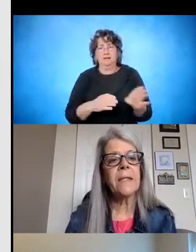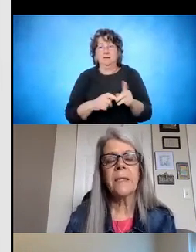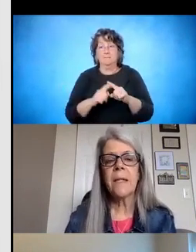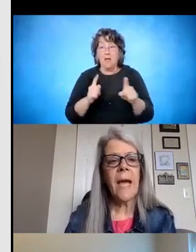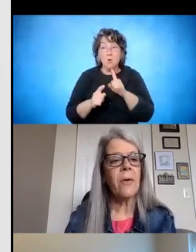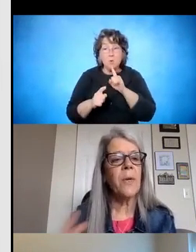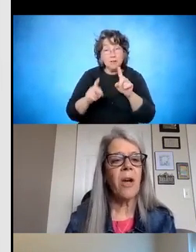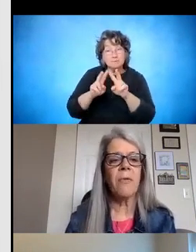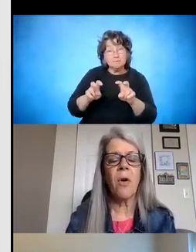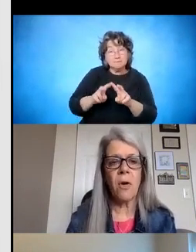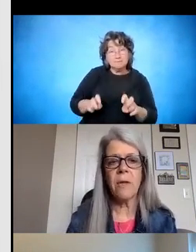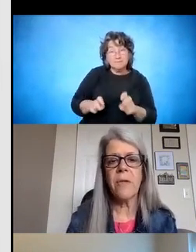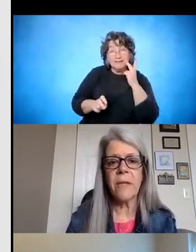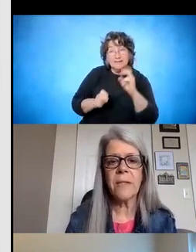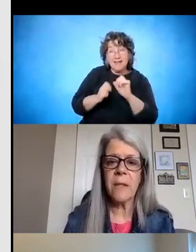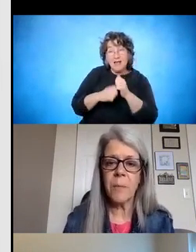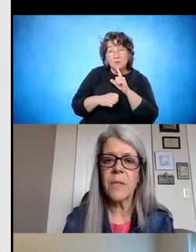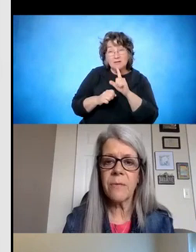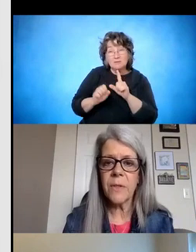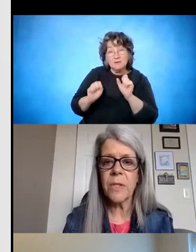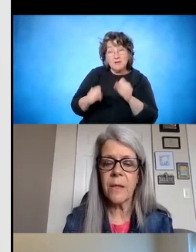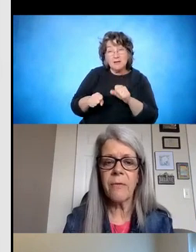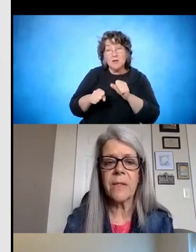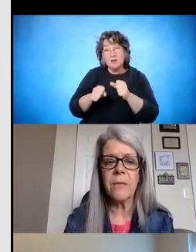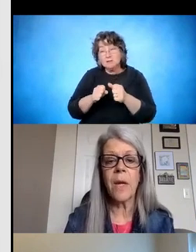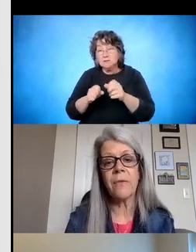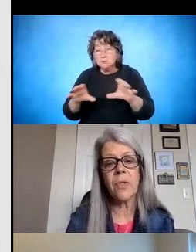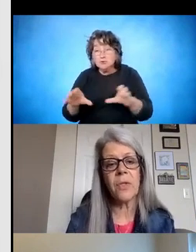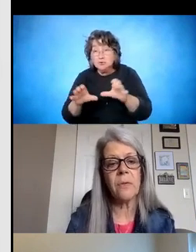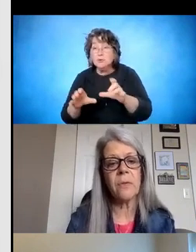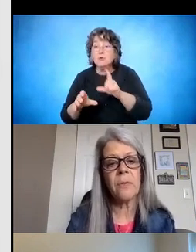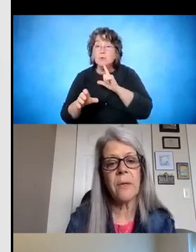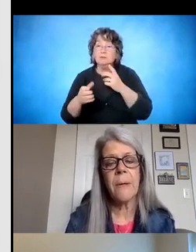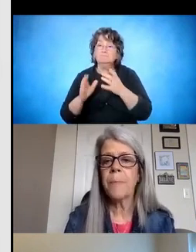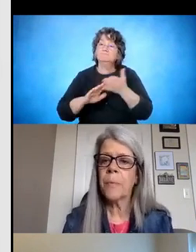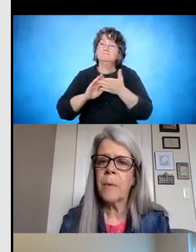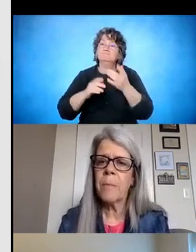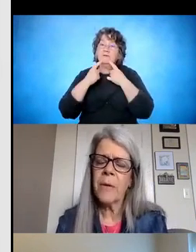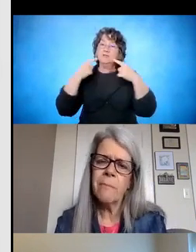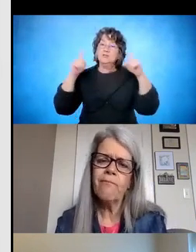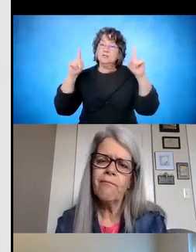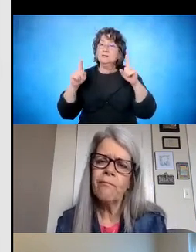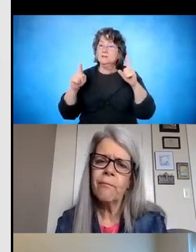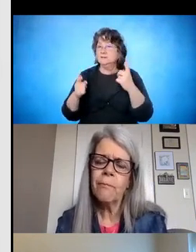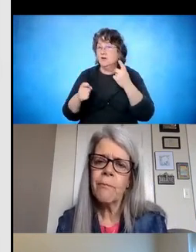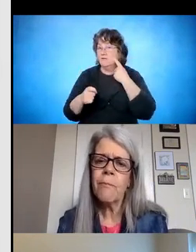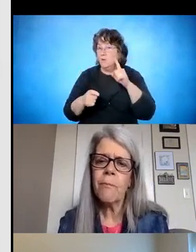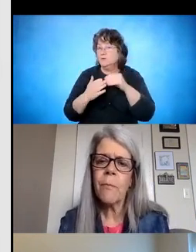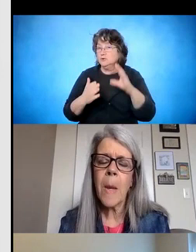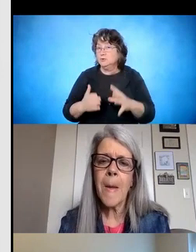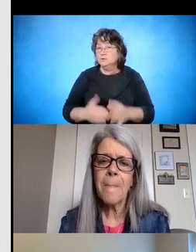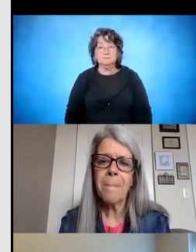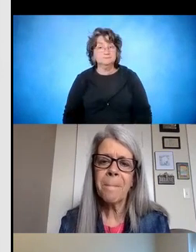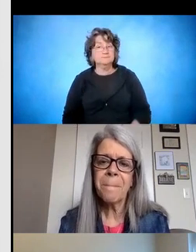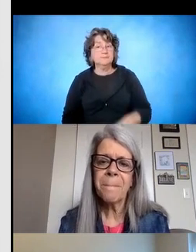at how do we cover all of this in the most efficient and effective way for students. Mary? And we